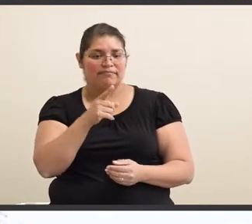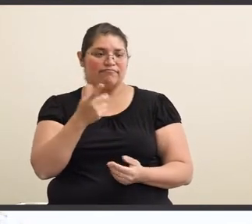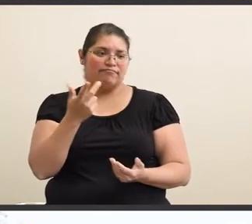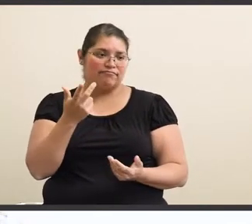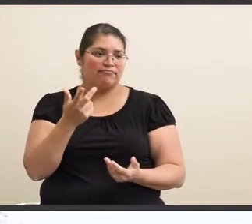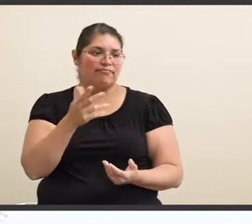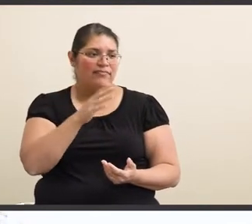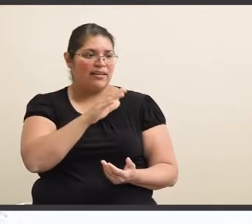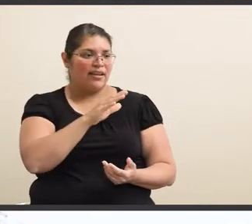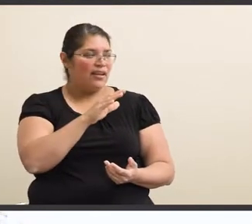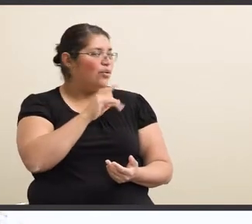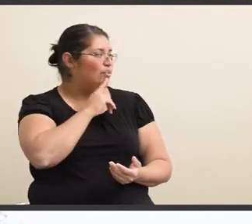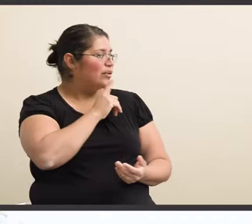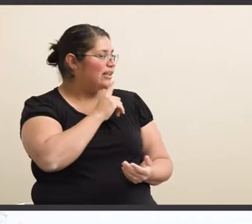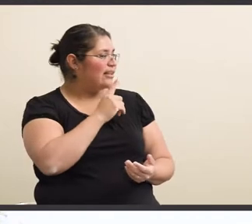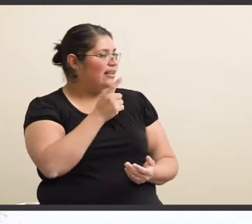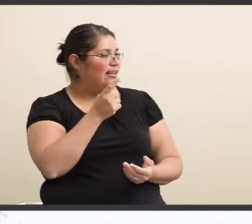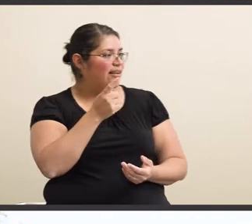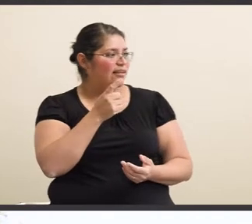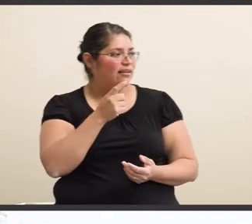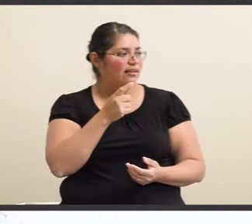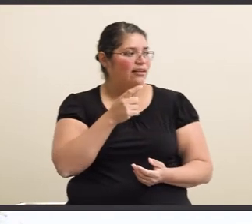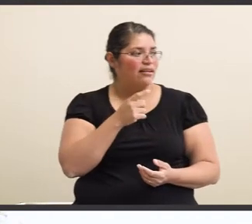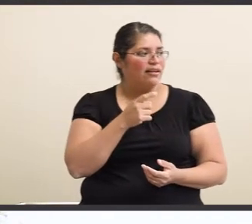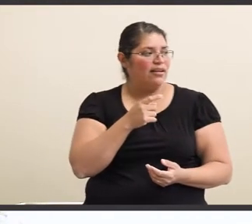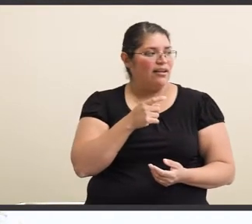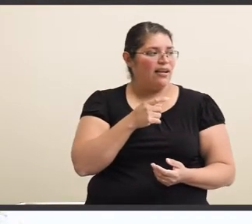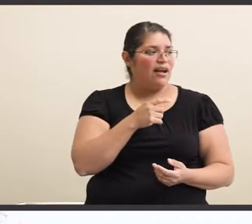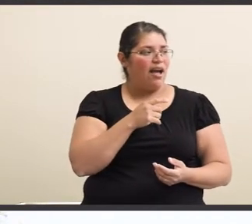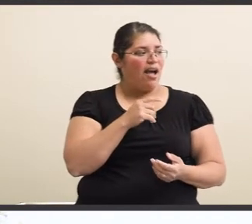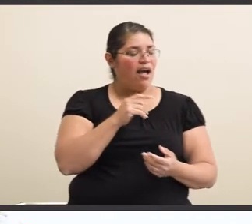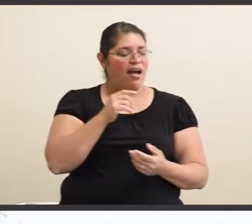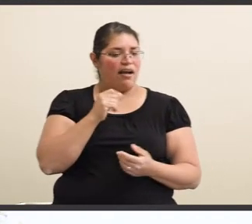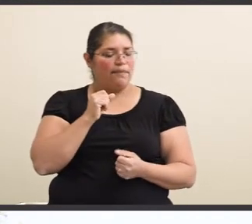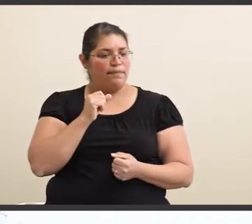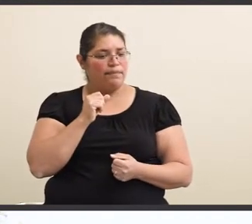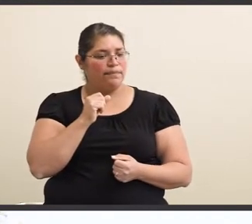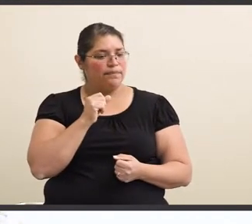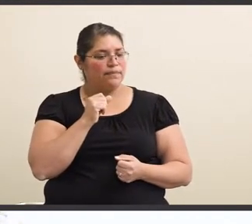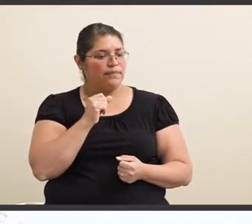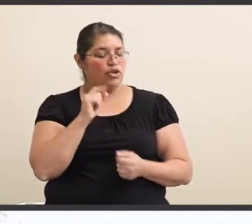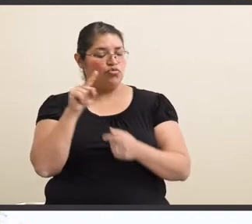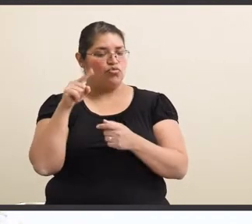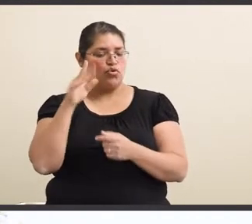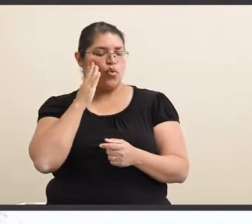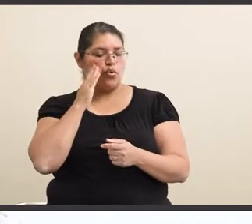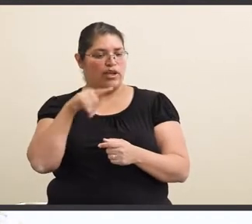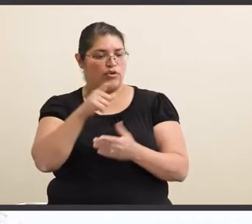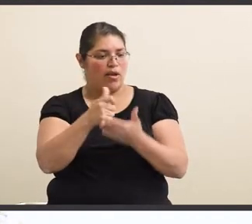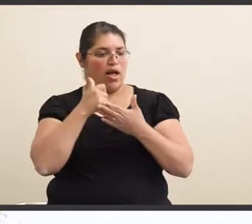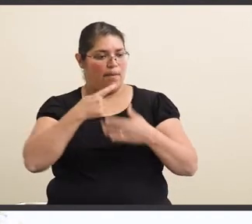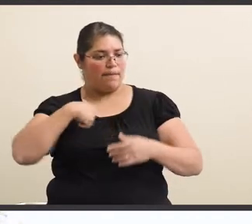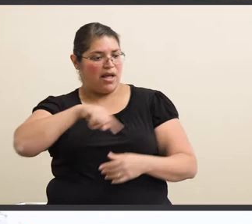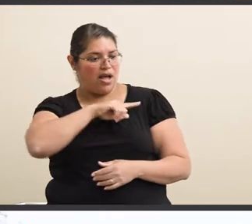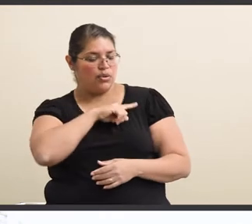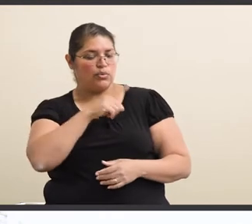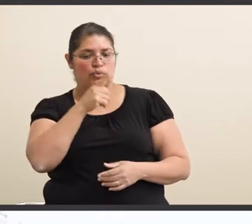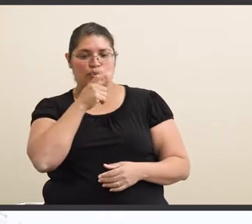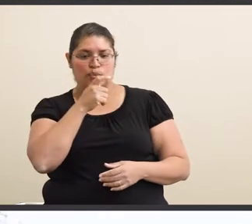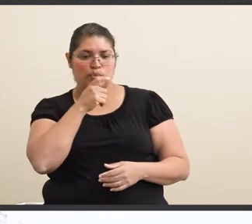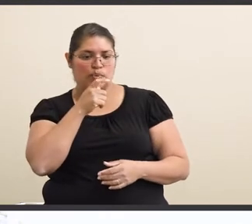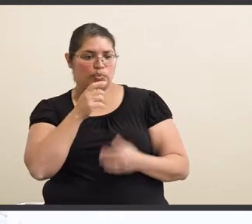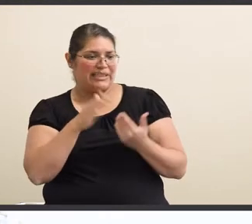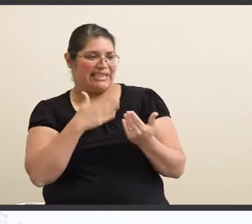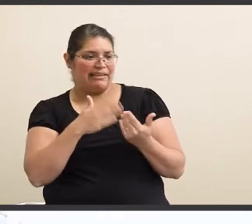on the back and realize that you're helping us, people who could just